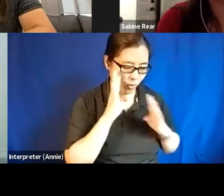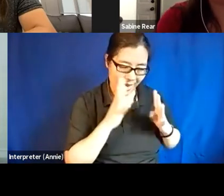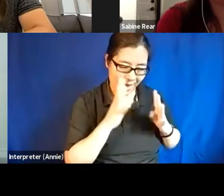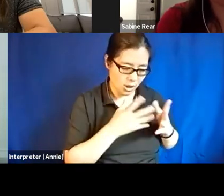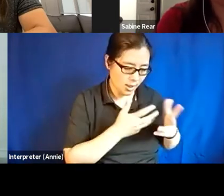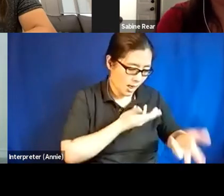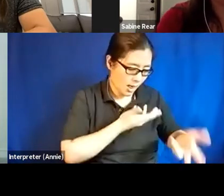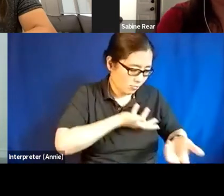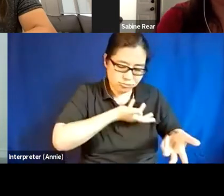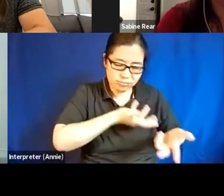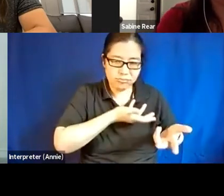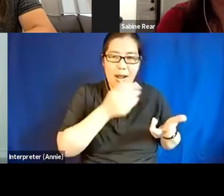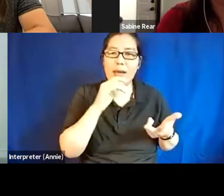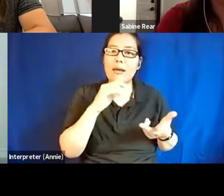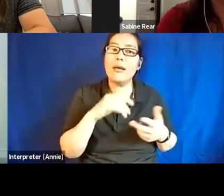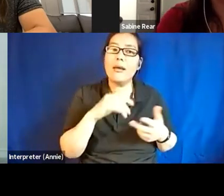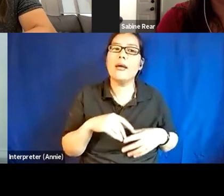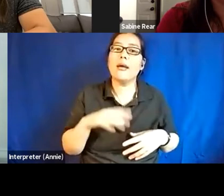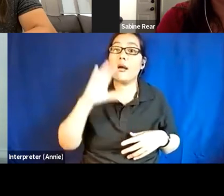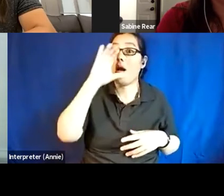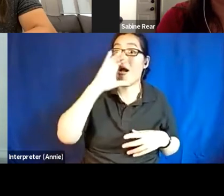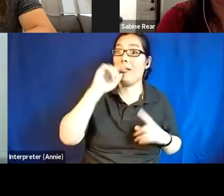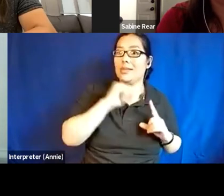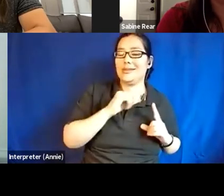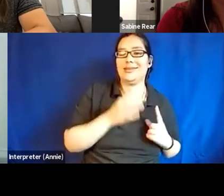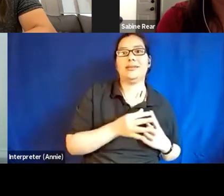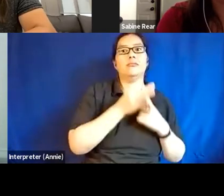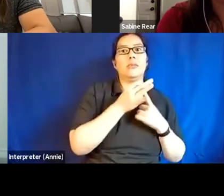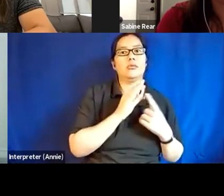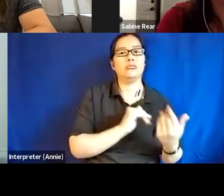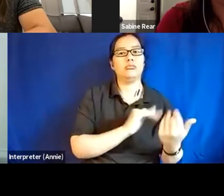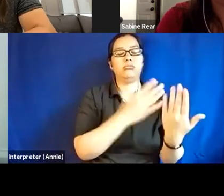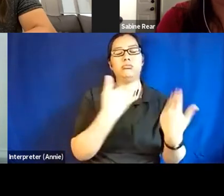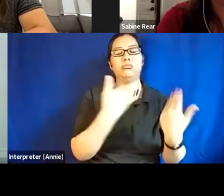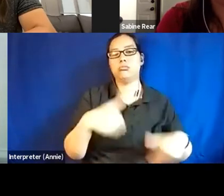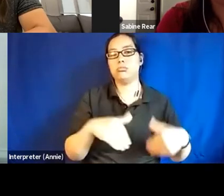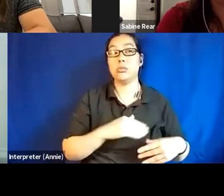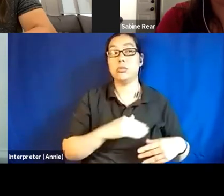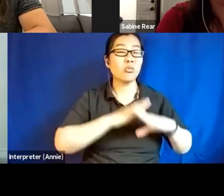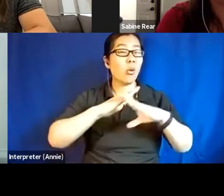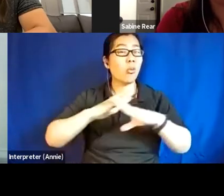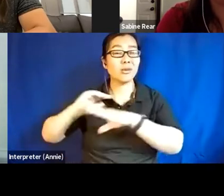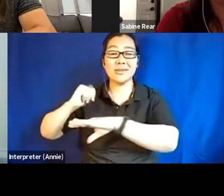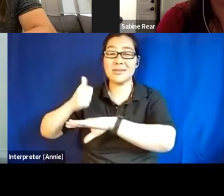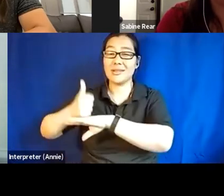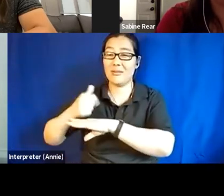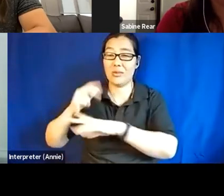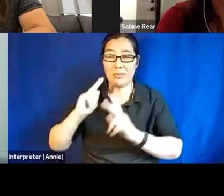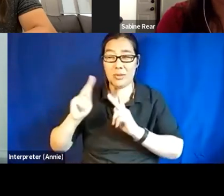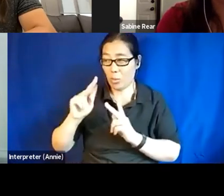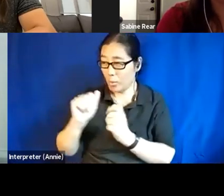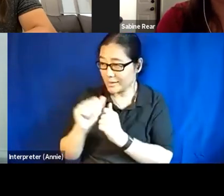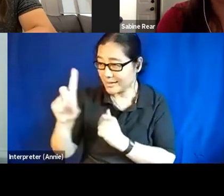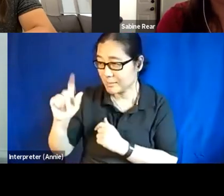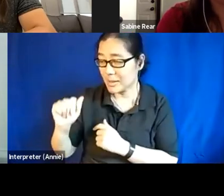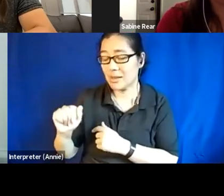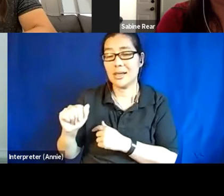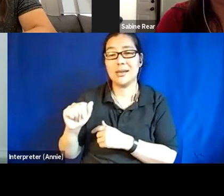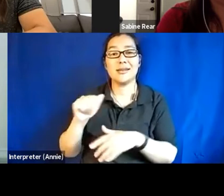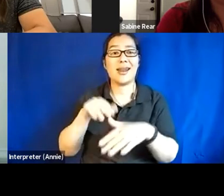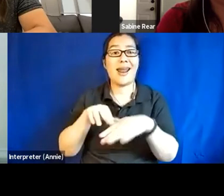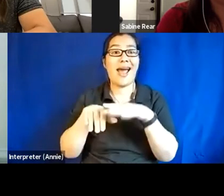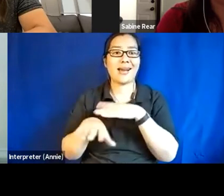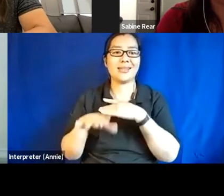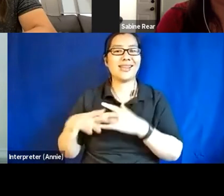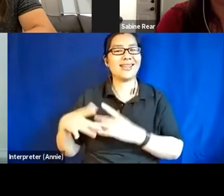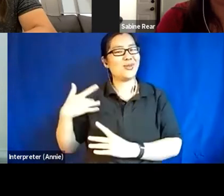that's kind of a special medium to me because the roadblocks that we set up between people with disabilities and access to a sense of success